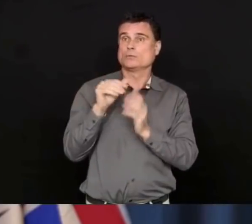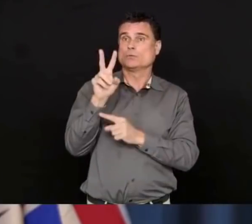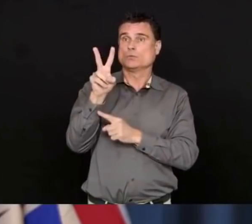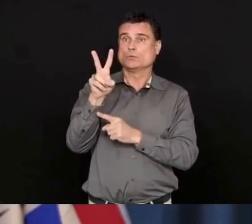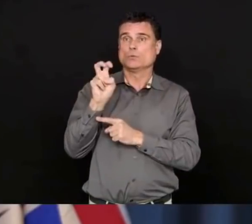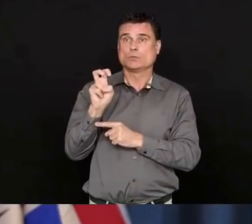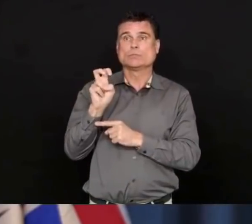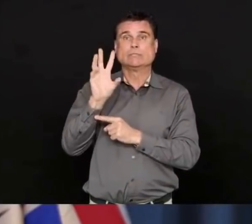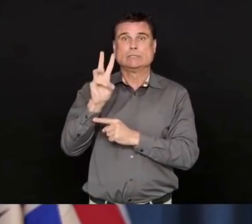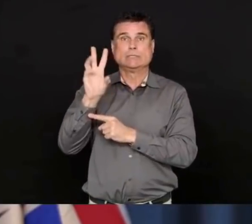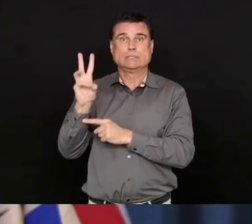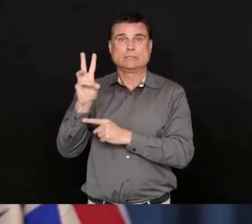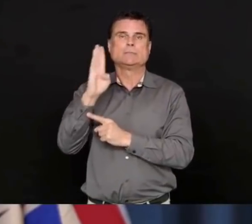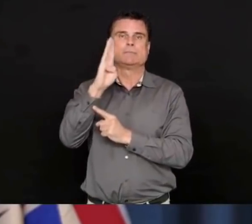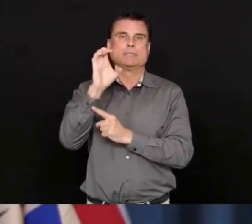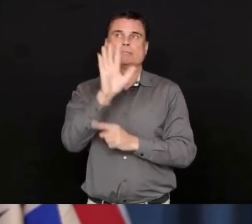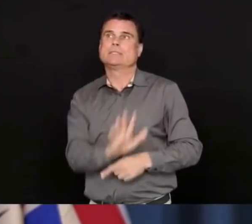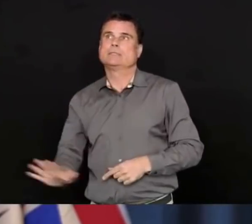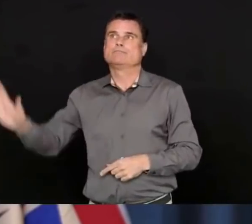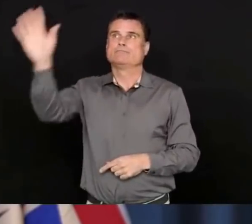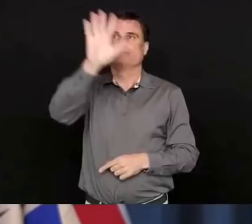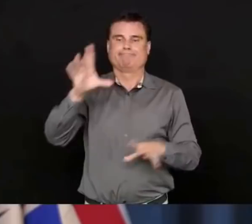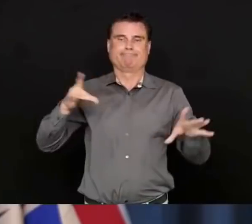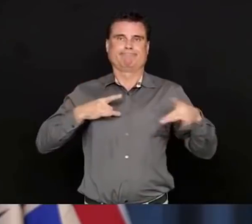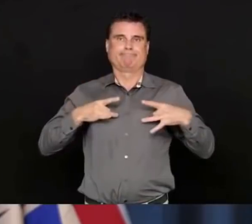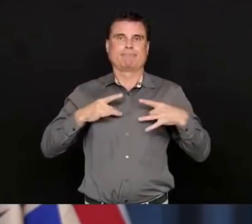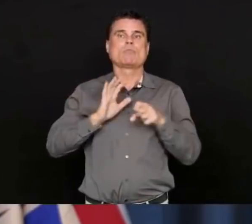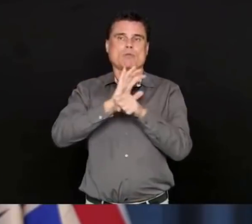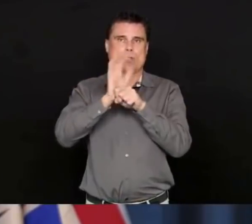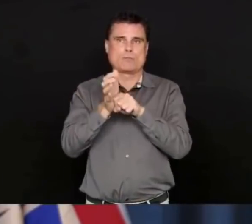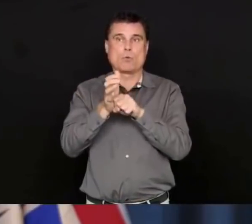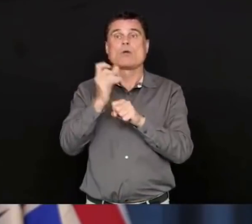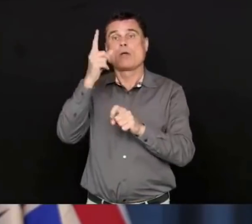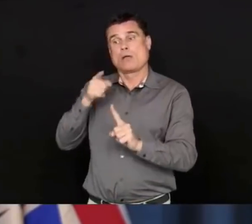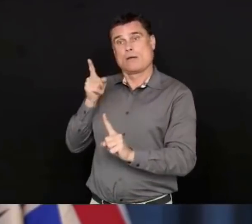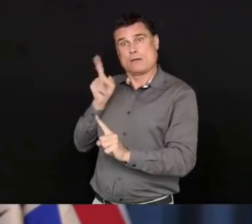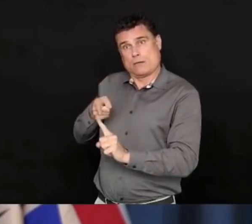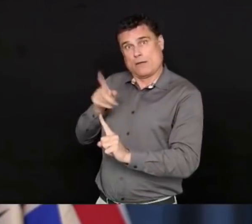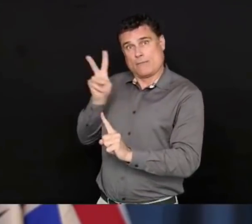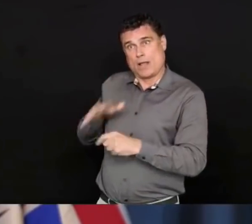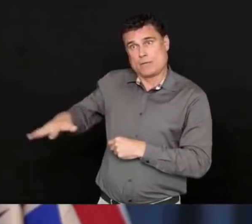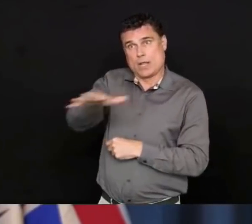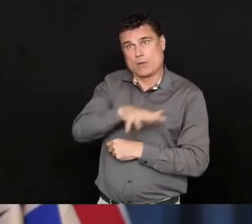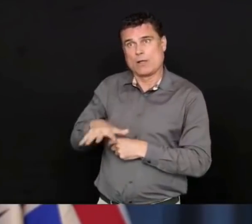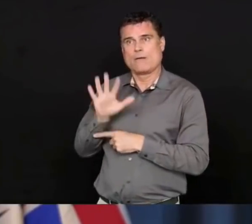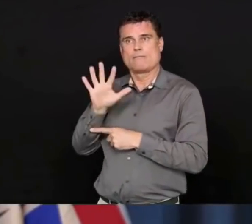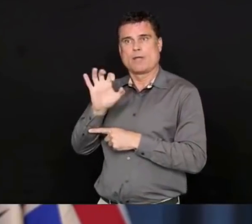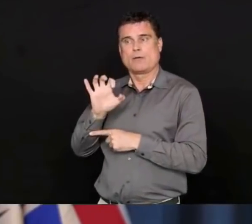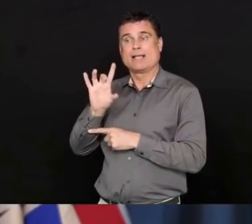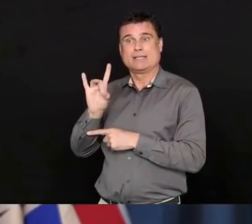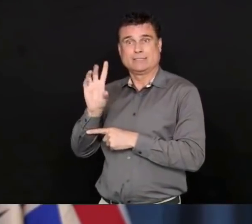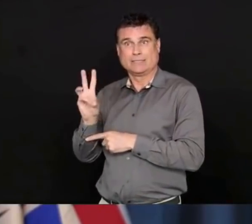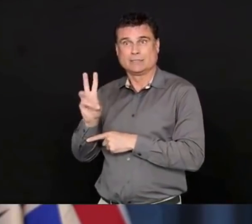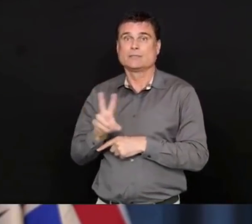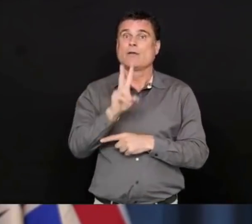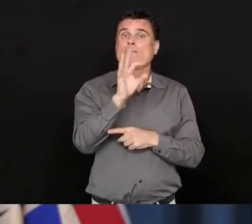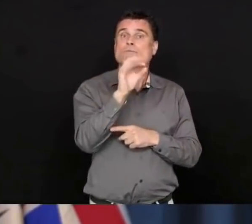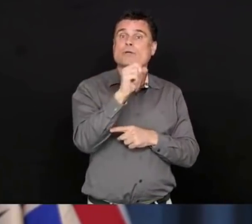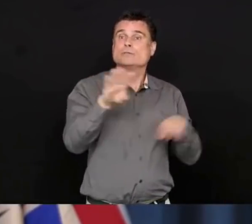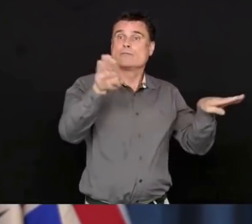includes 586 in the Vancouver Coastal Health region, 450 in the Fraser Health region,